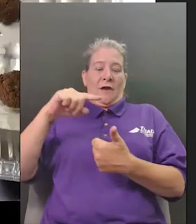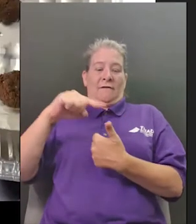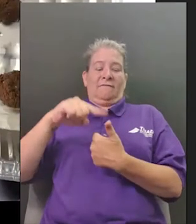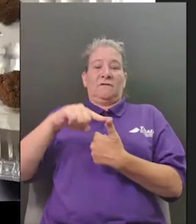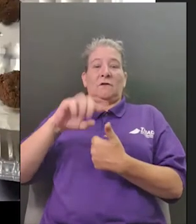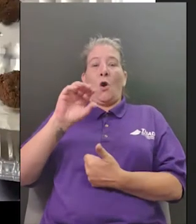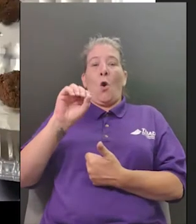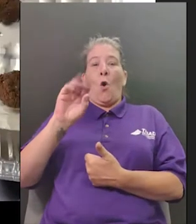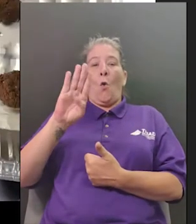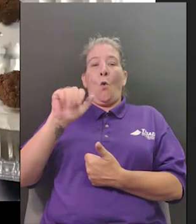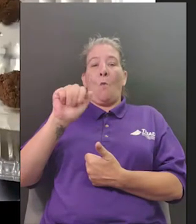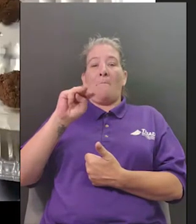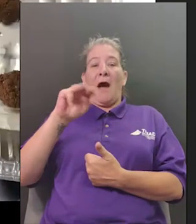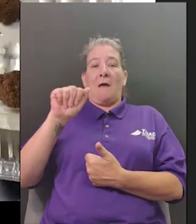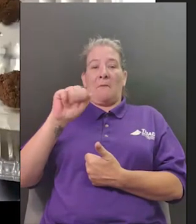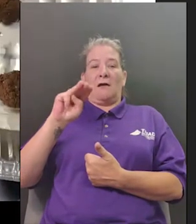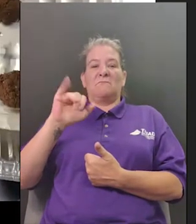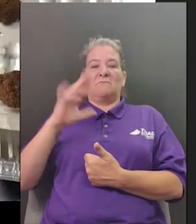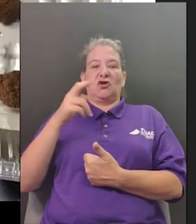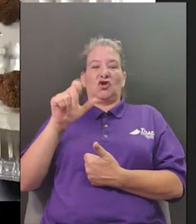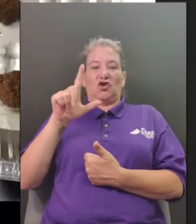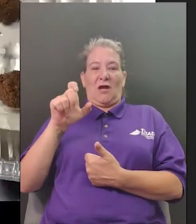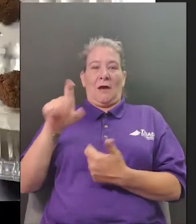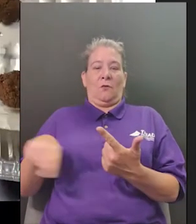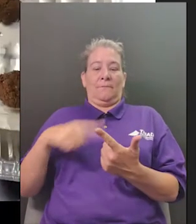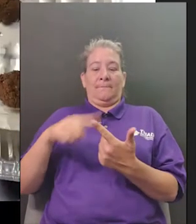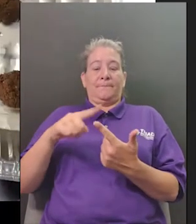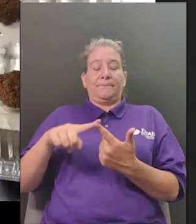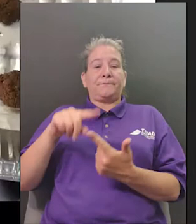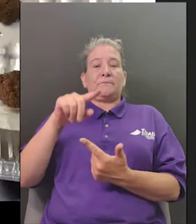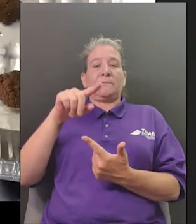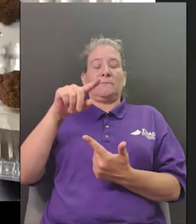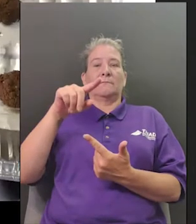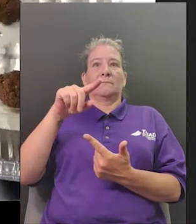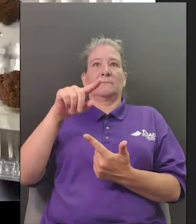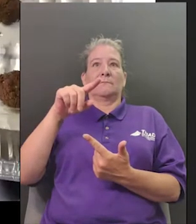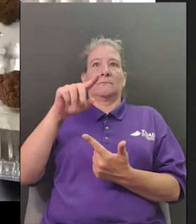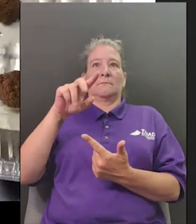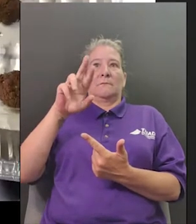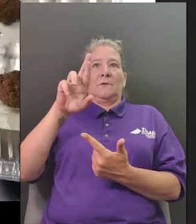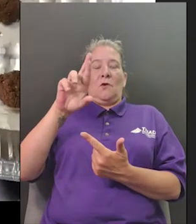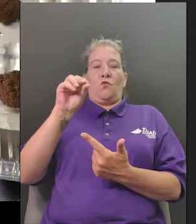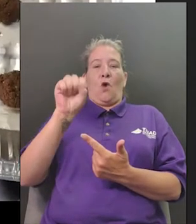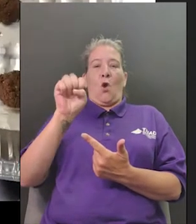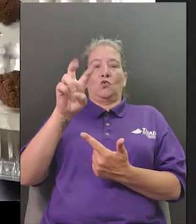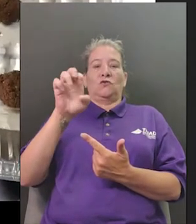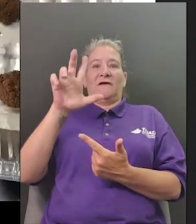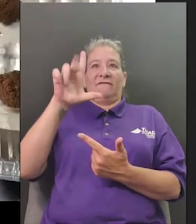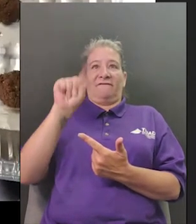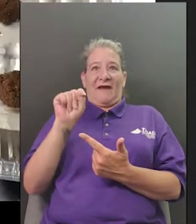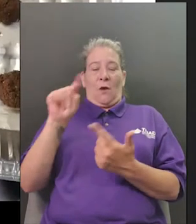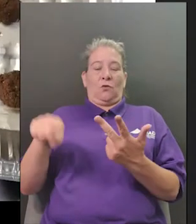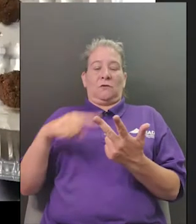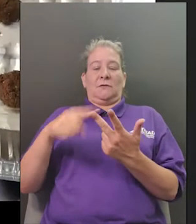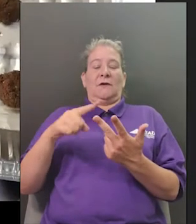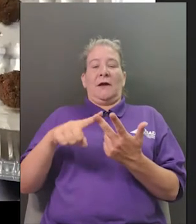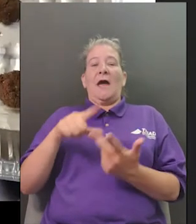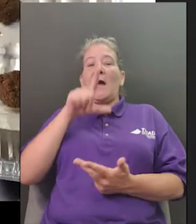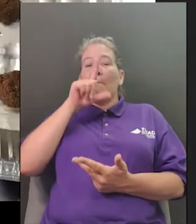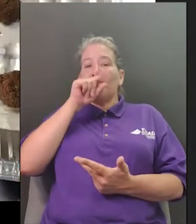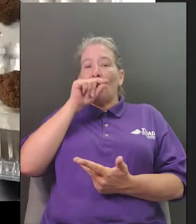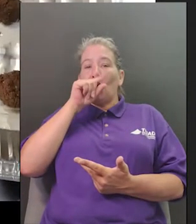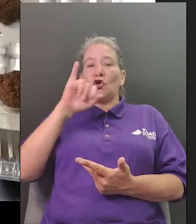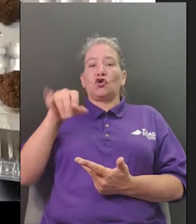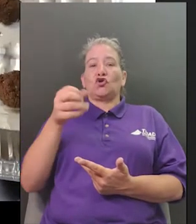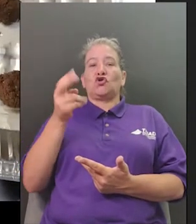eleanor roosevelt and ladybird johnson and they have activities so um that's a little plug for